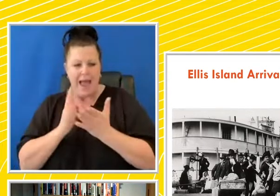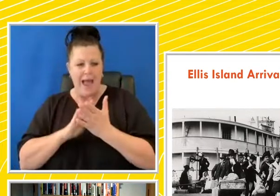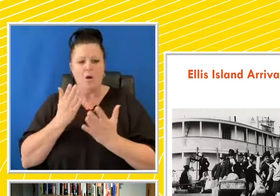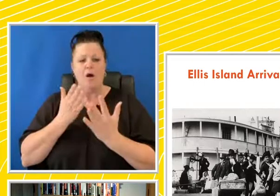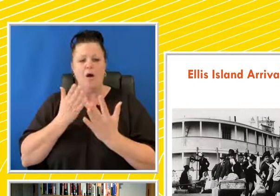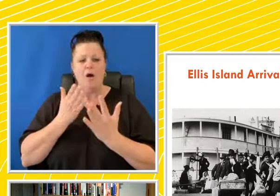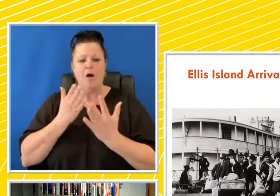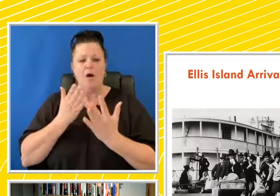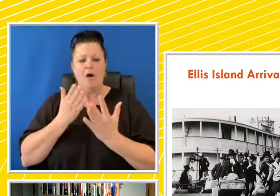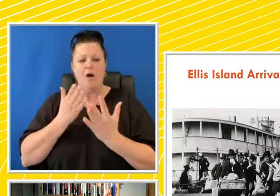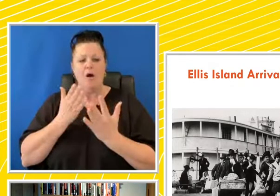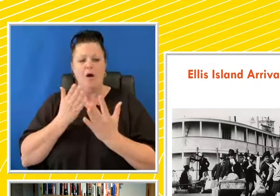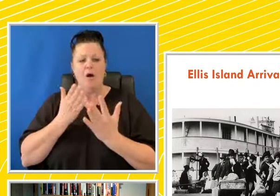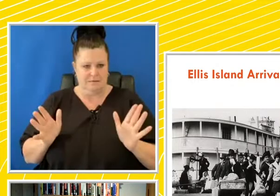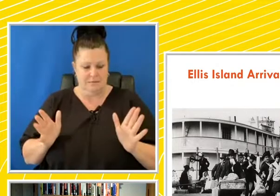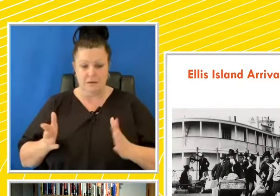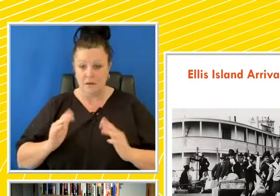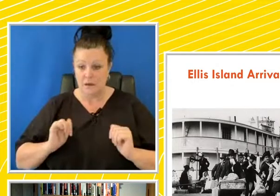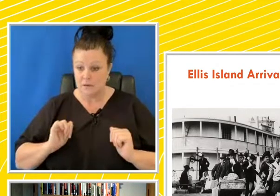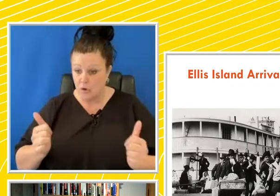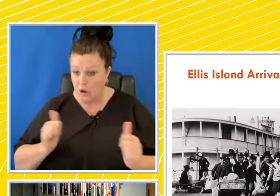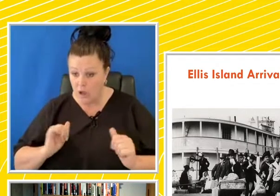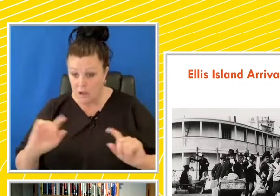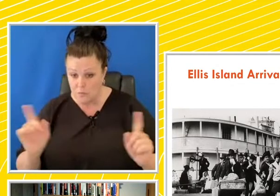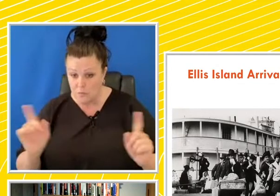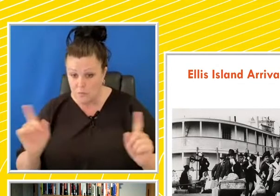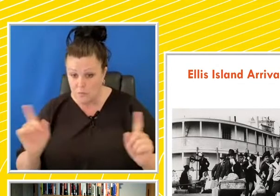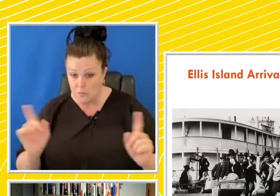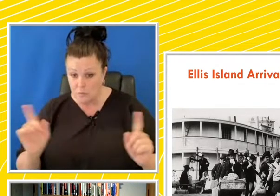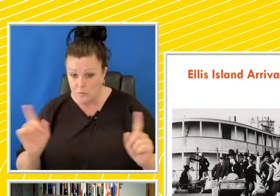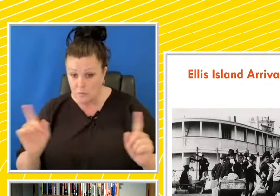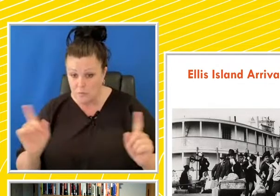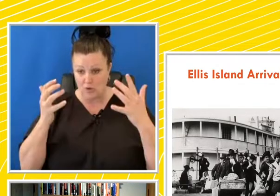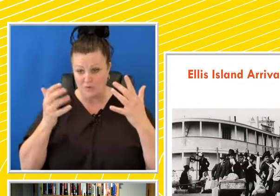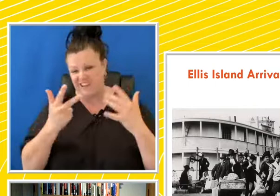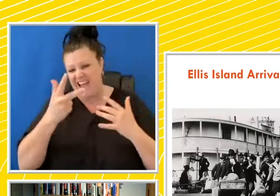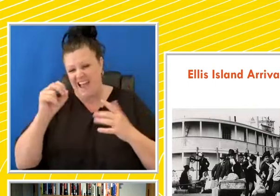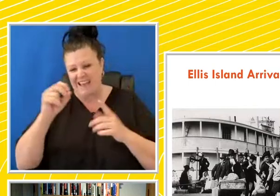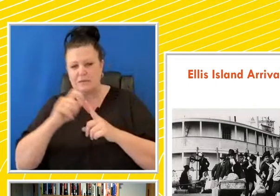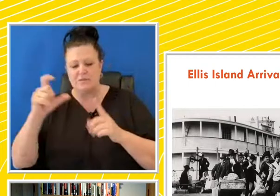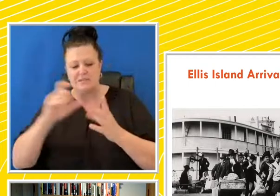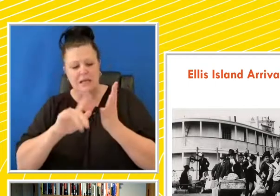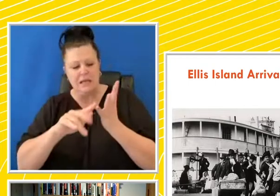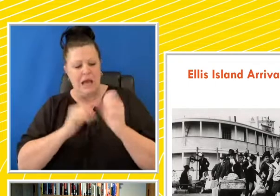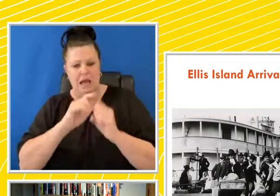unsurprisingly, his results from some of those preliminary tests, you know, 80% of Hungarians, 79% of the